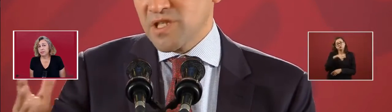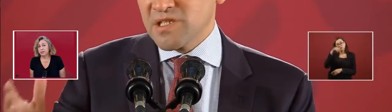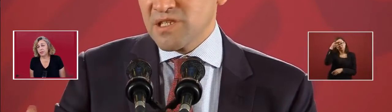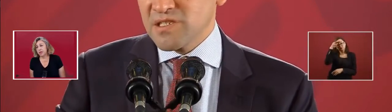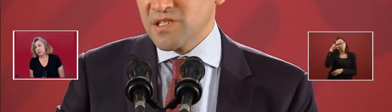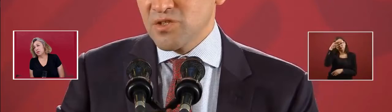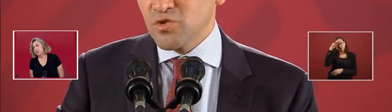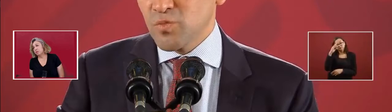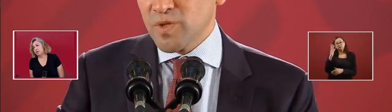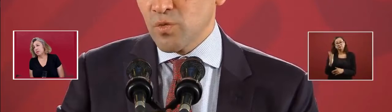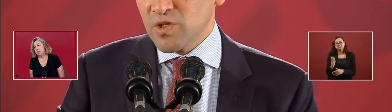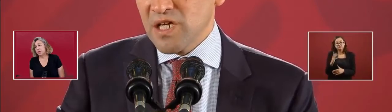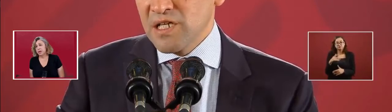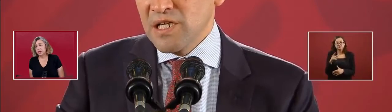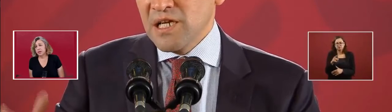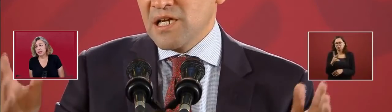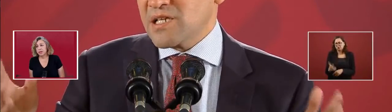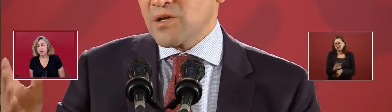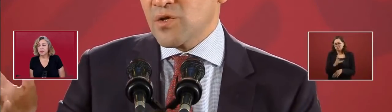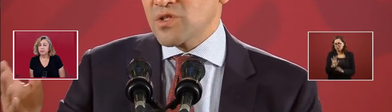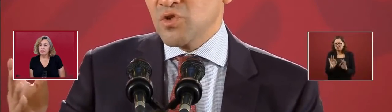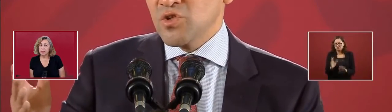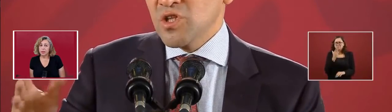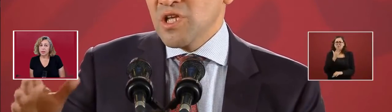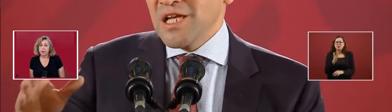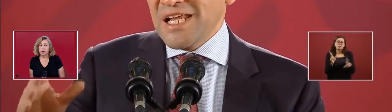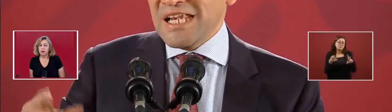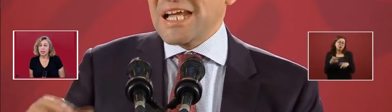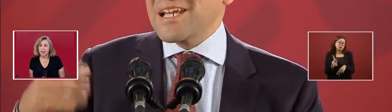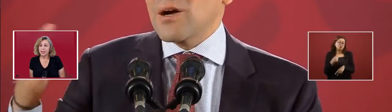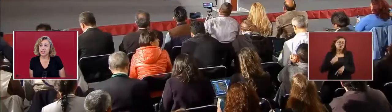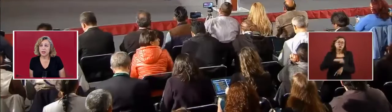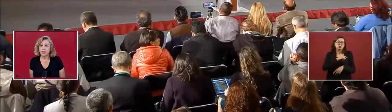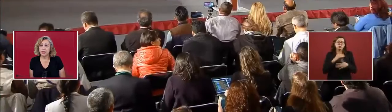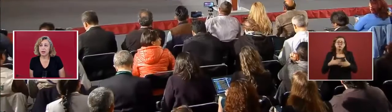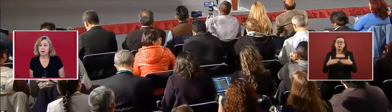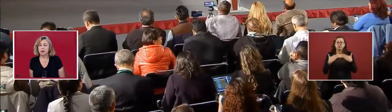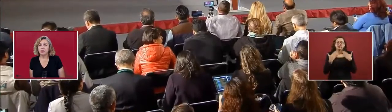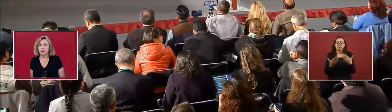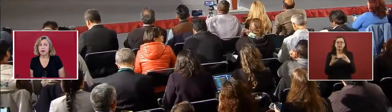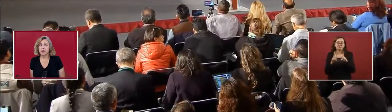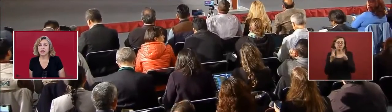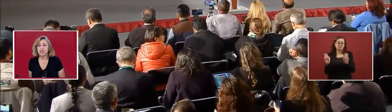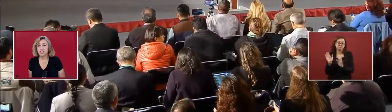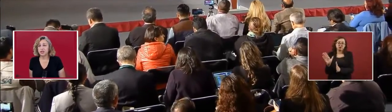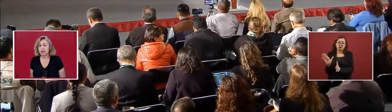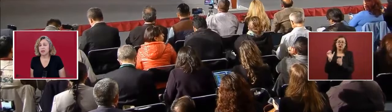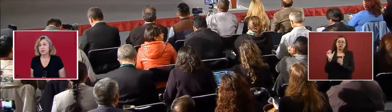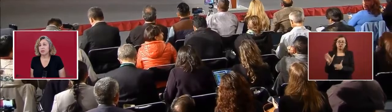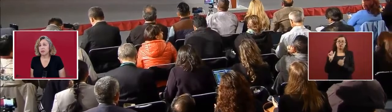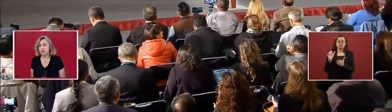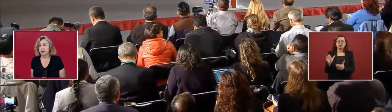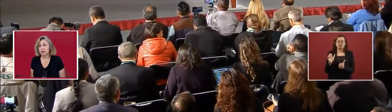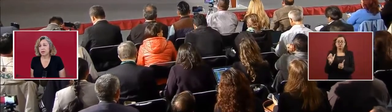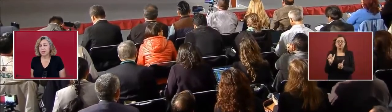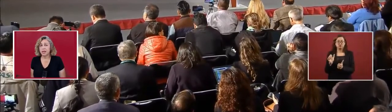What's very important. The collection additional...